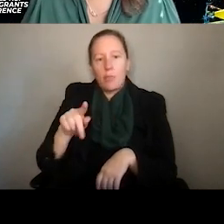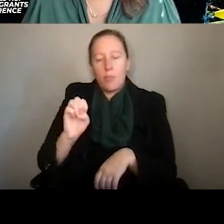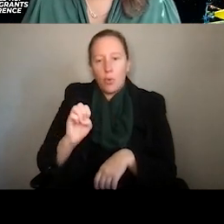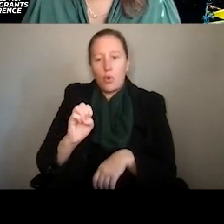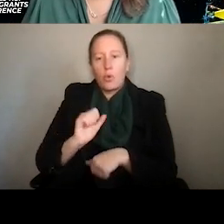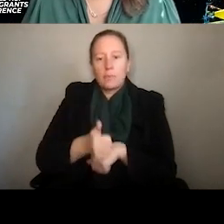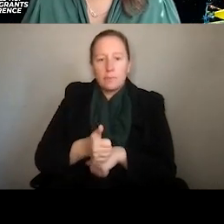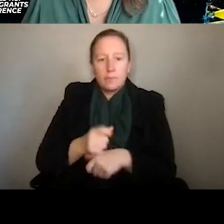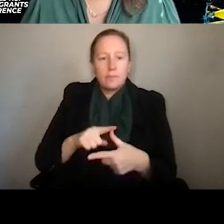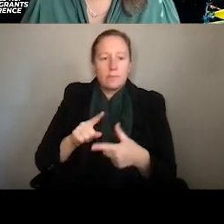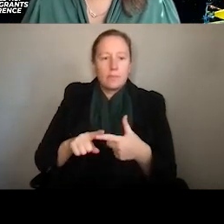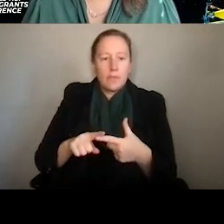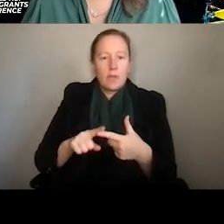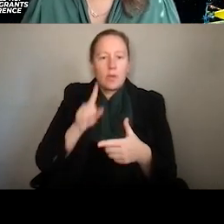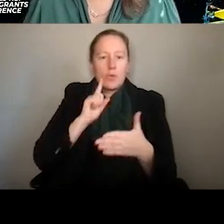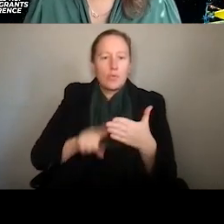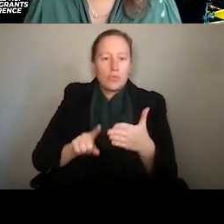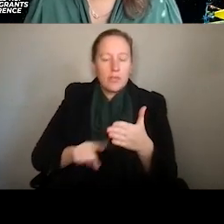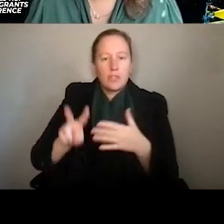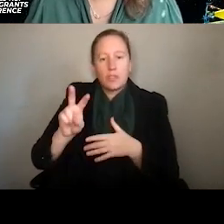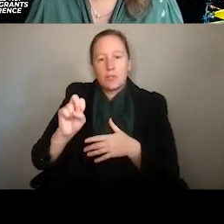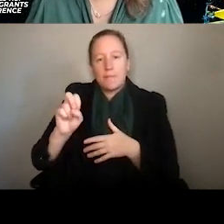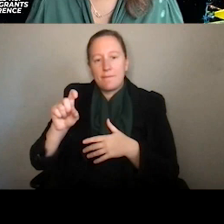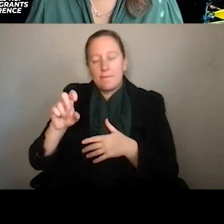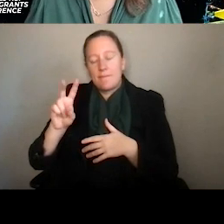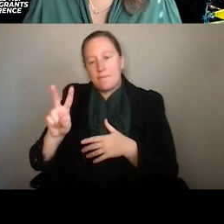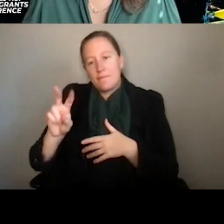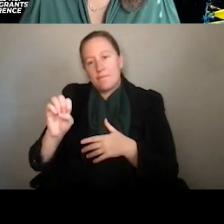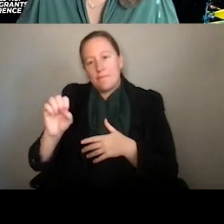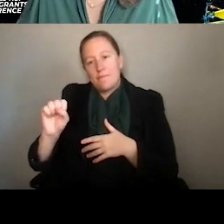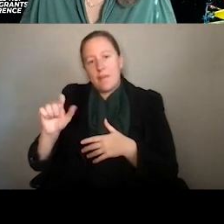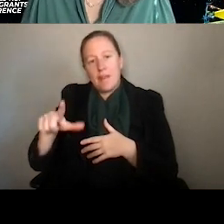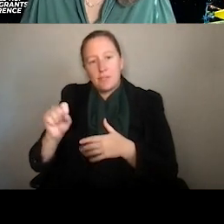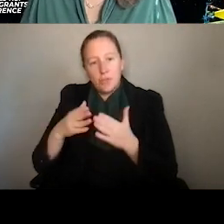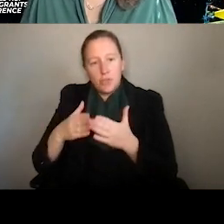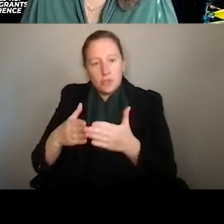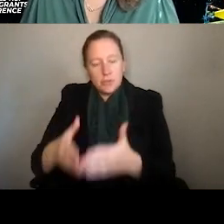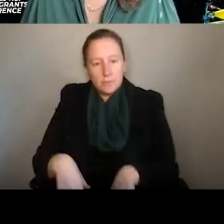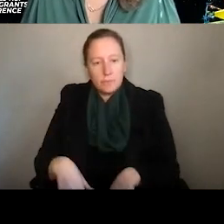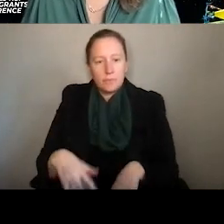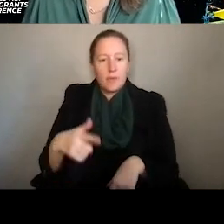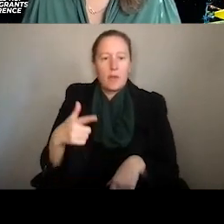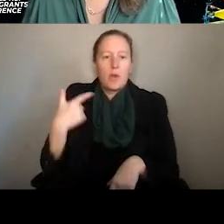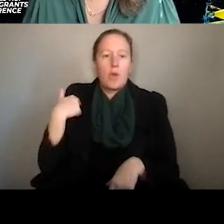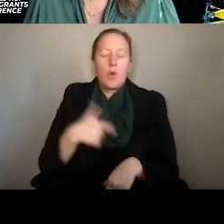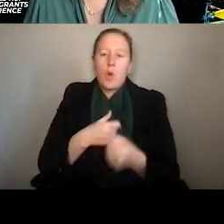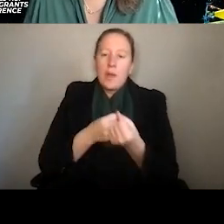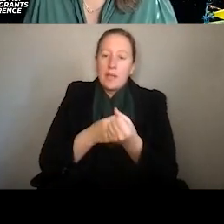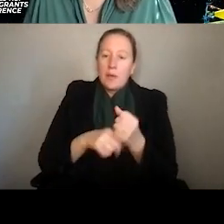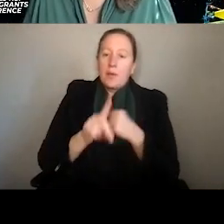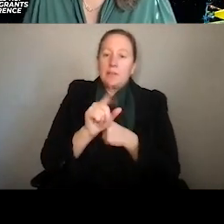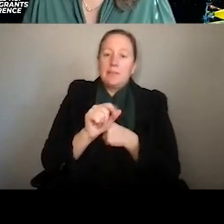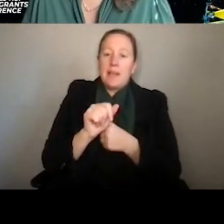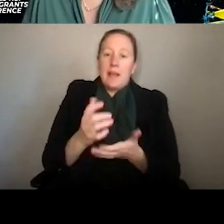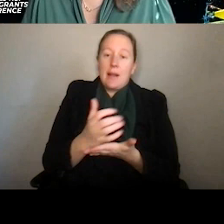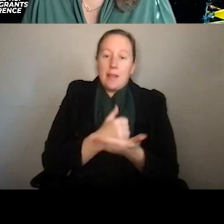sample and data repositories, and many others. And you can learn about them on the GEO website. So often we not only support data collection, but also data